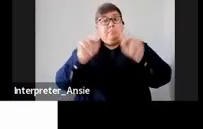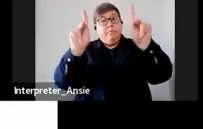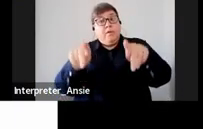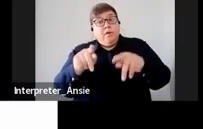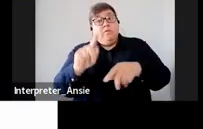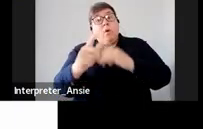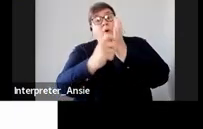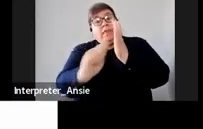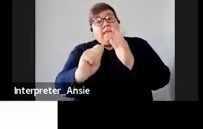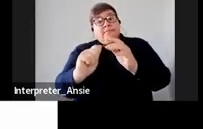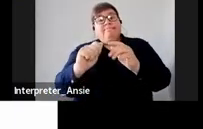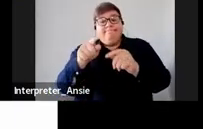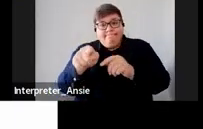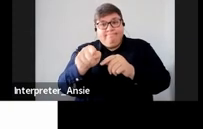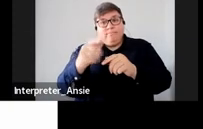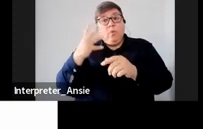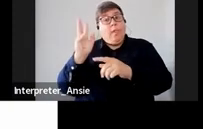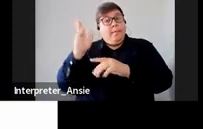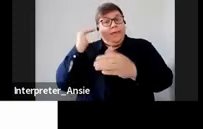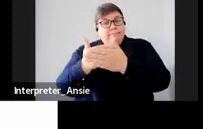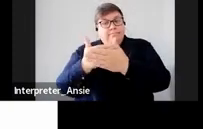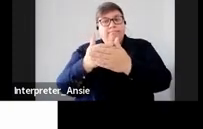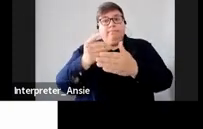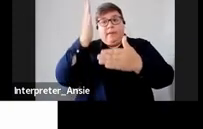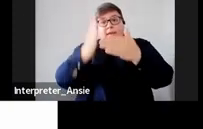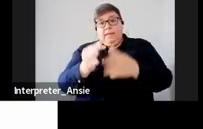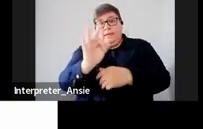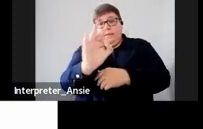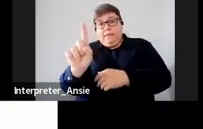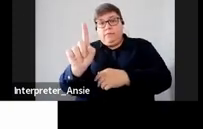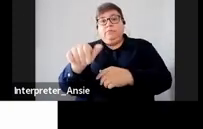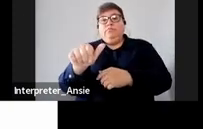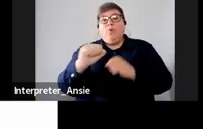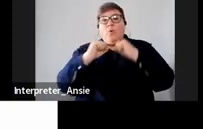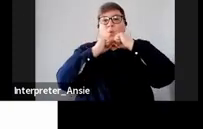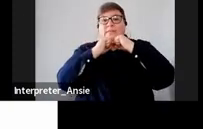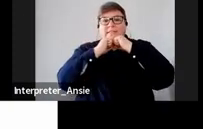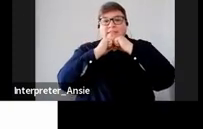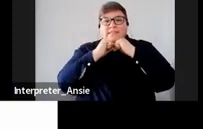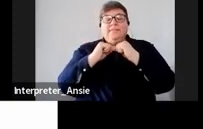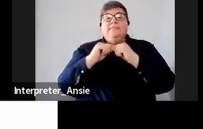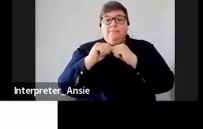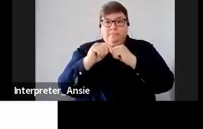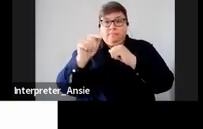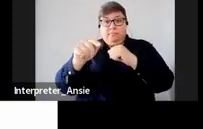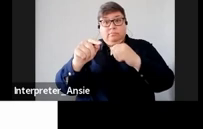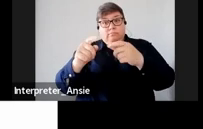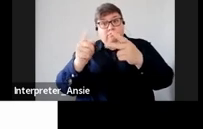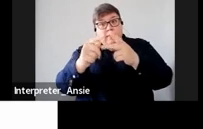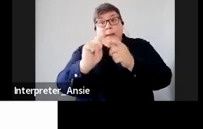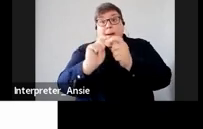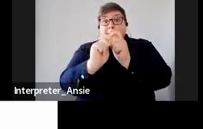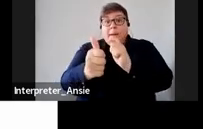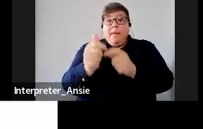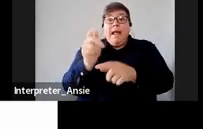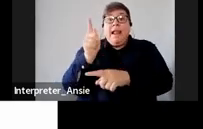becomes true will be the period ending 31 August the second period the payment must be made not later